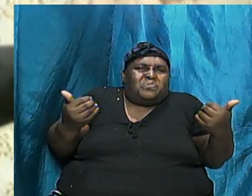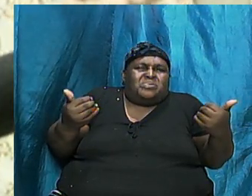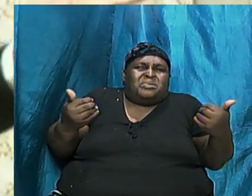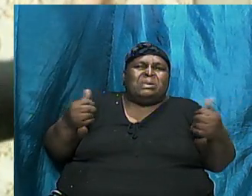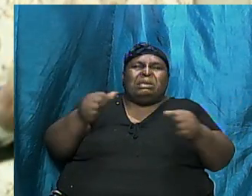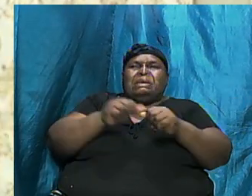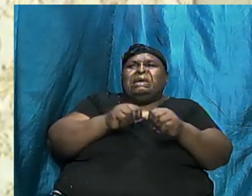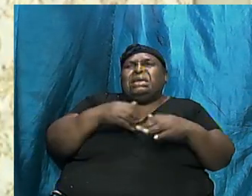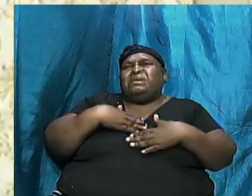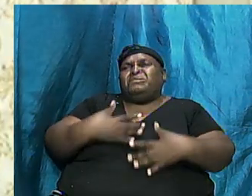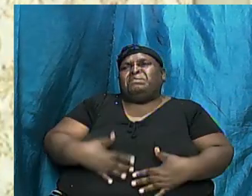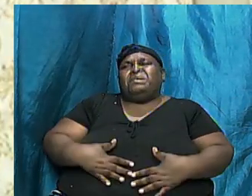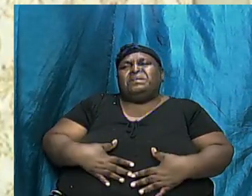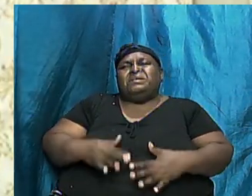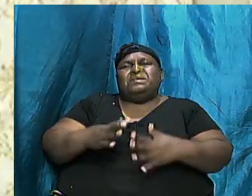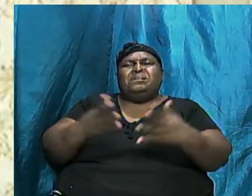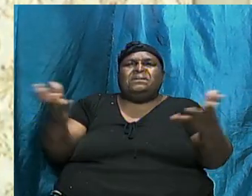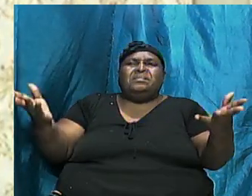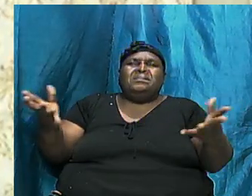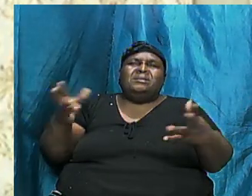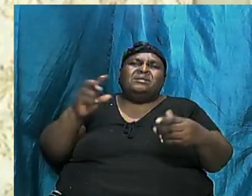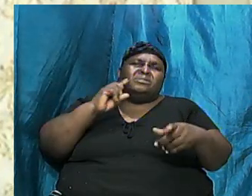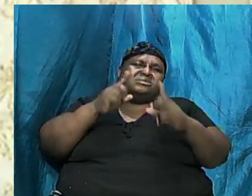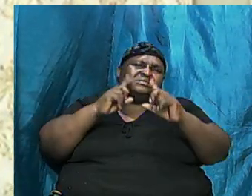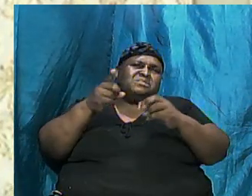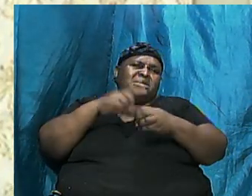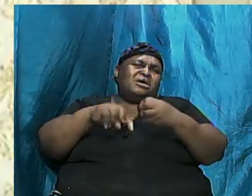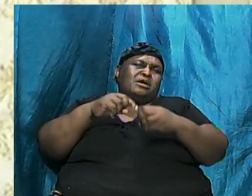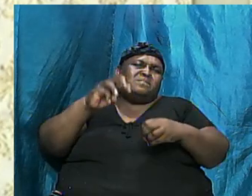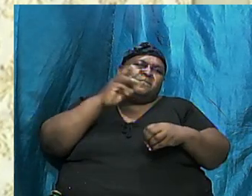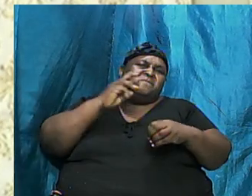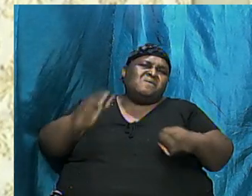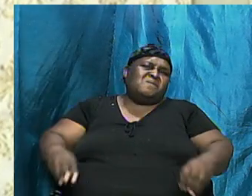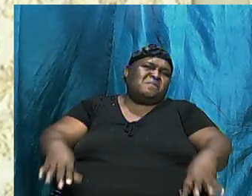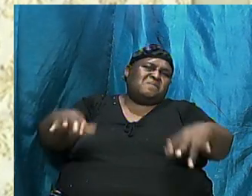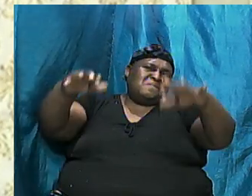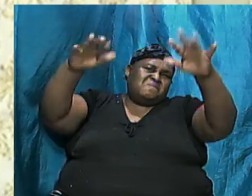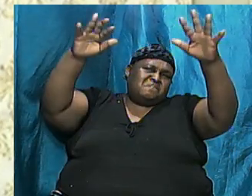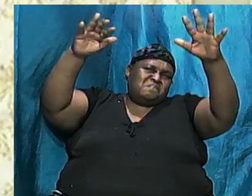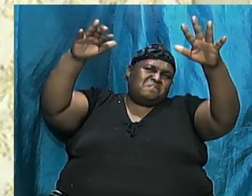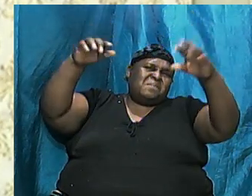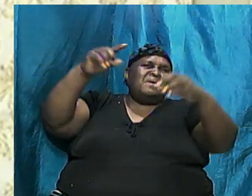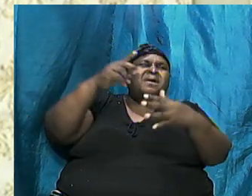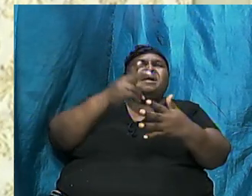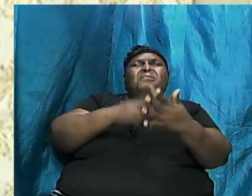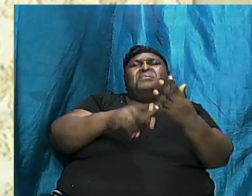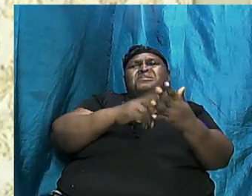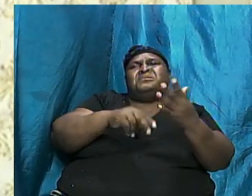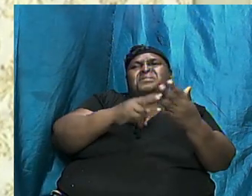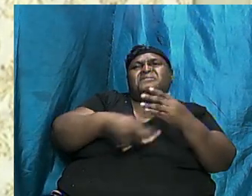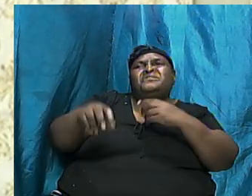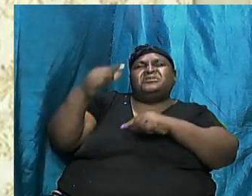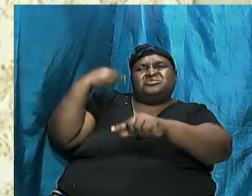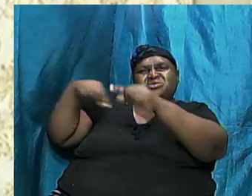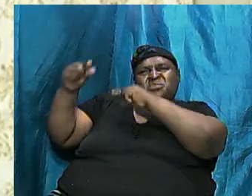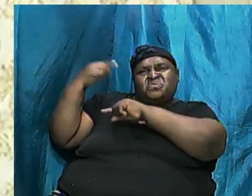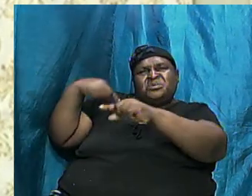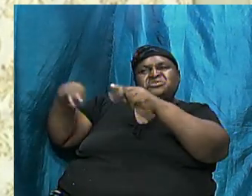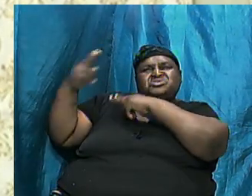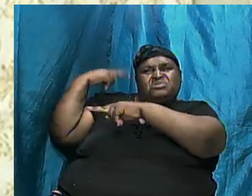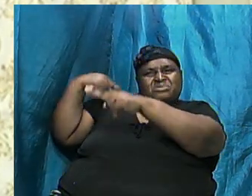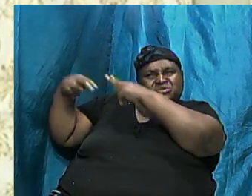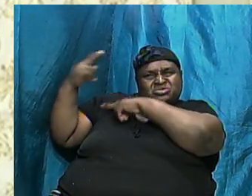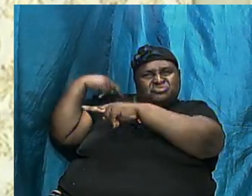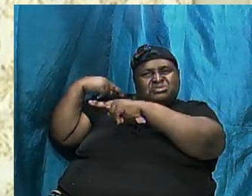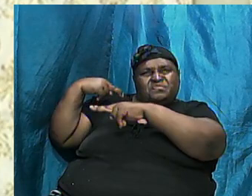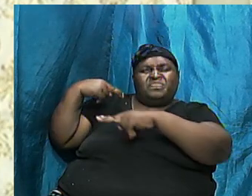Everybody Could Talk About A Flood As A Part Of Their Ancestral History Because These Are Things That